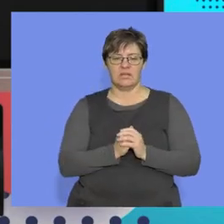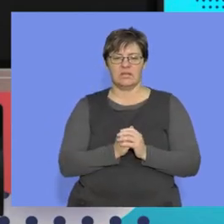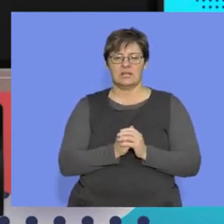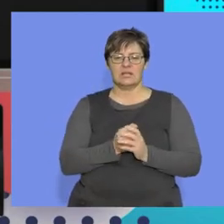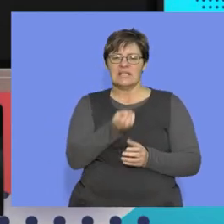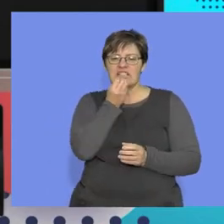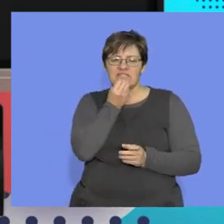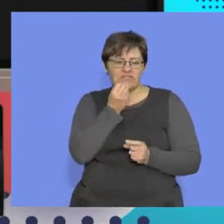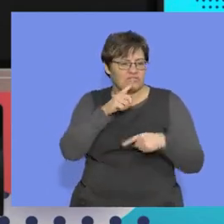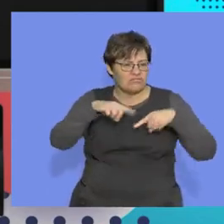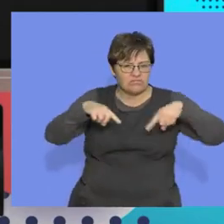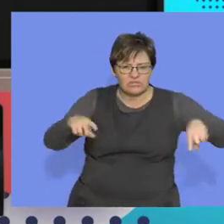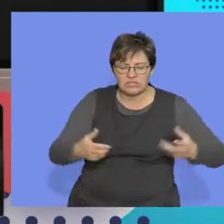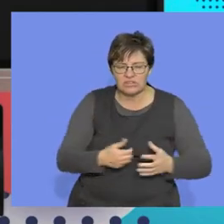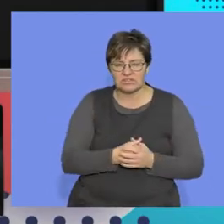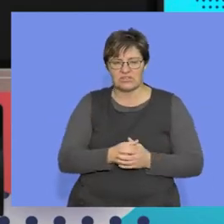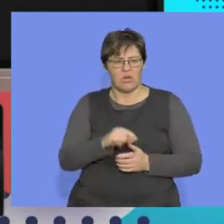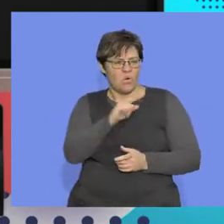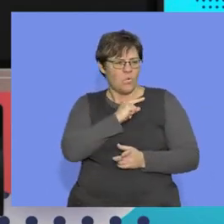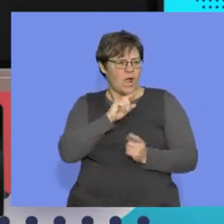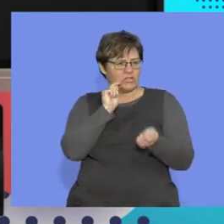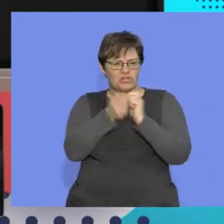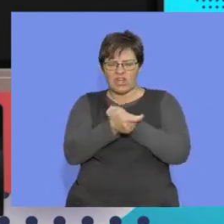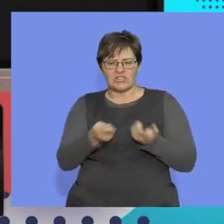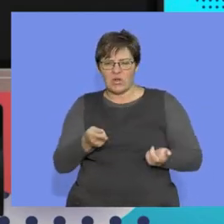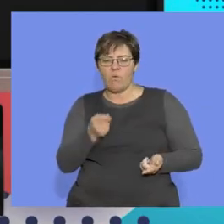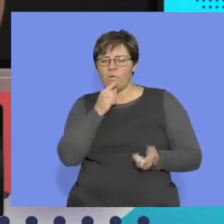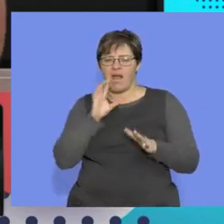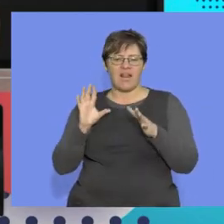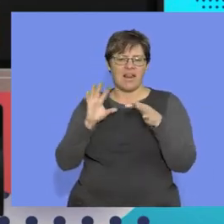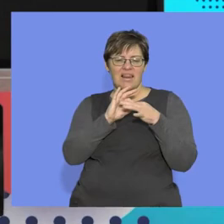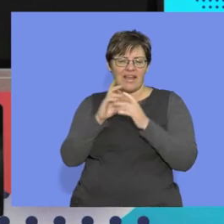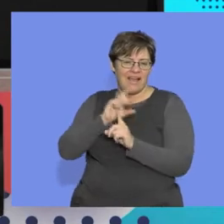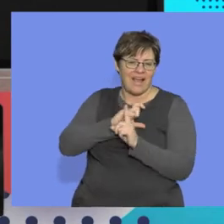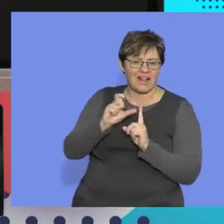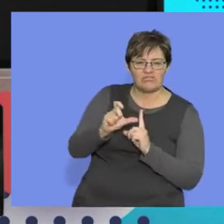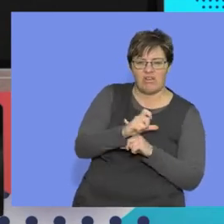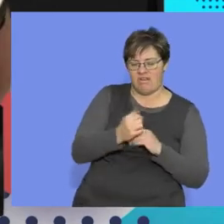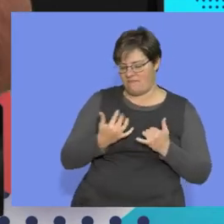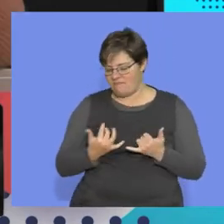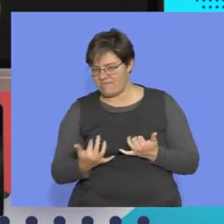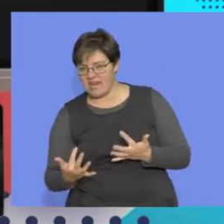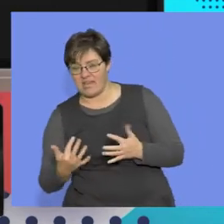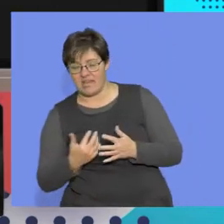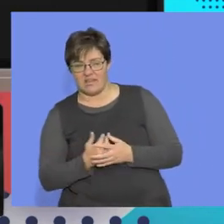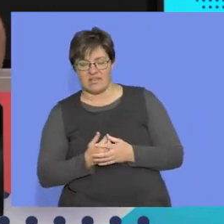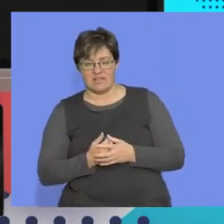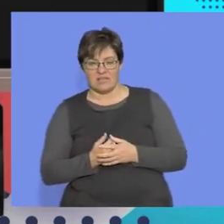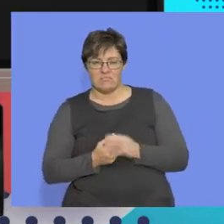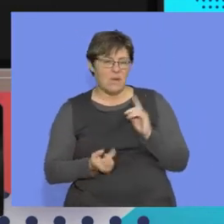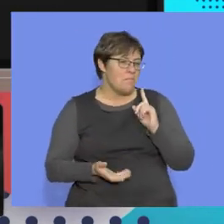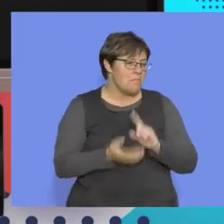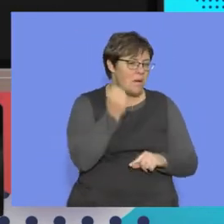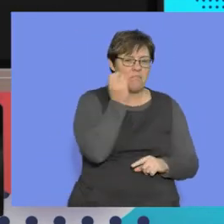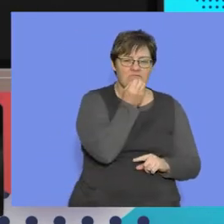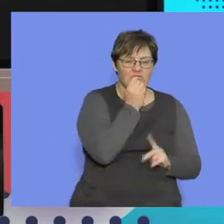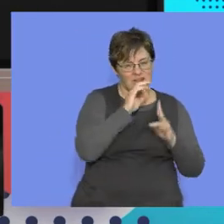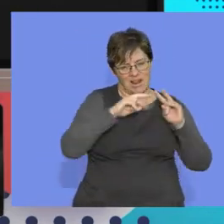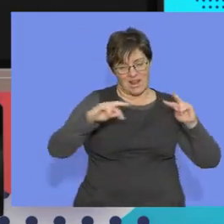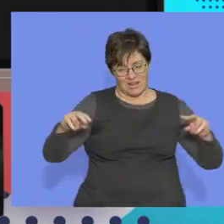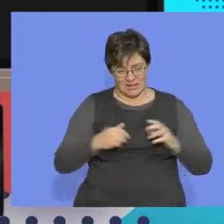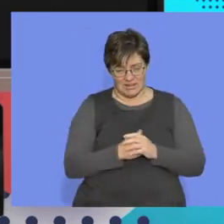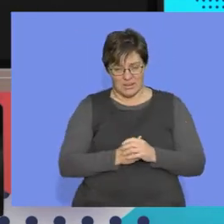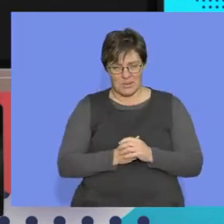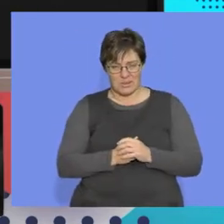The diet has changed. Why has the diet changed? We can link it to culture, to fire, right, to finding food, et cetera.